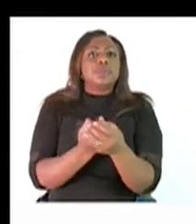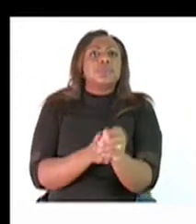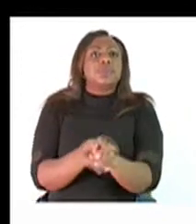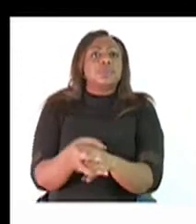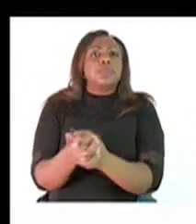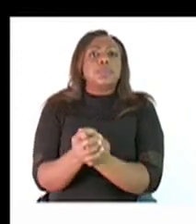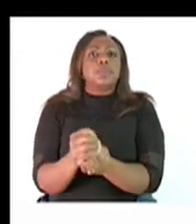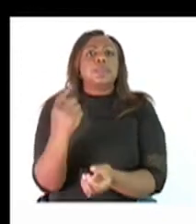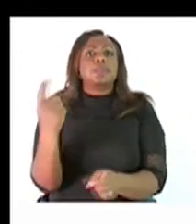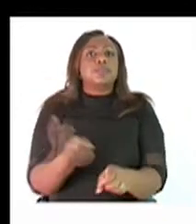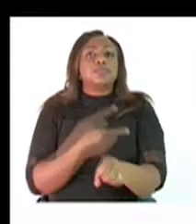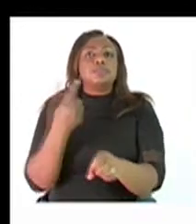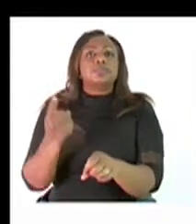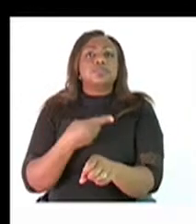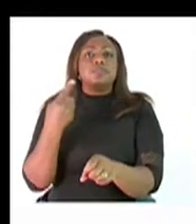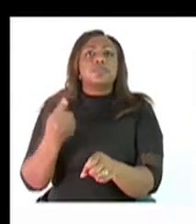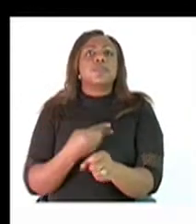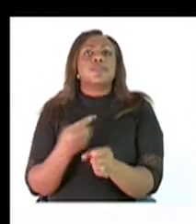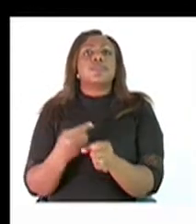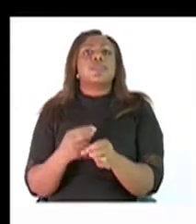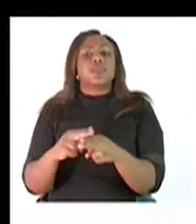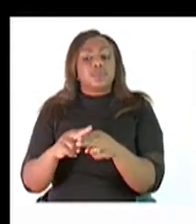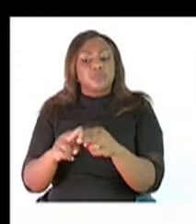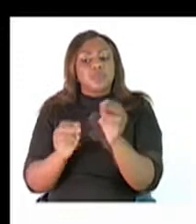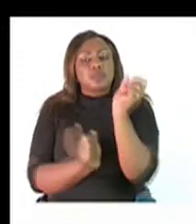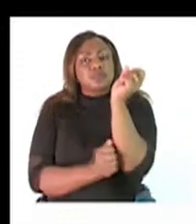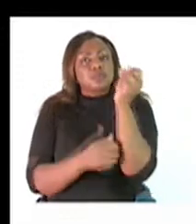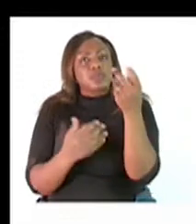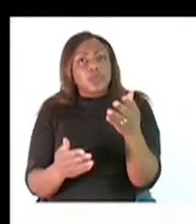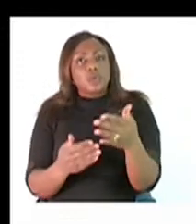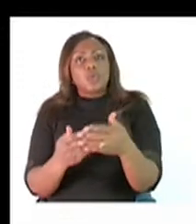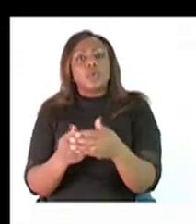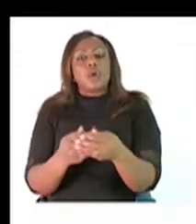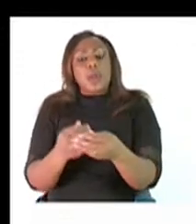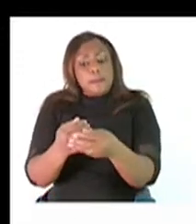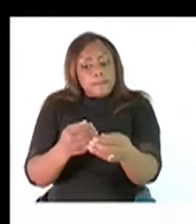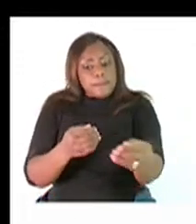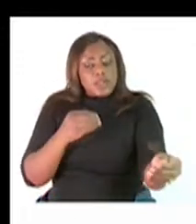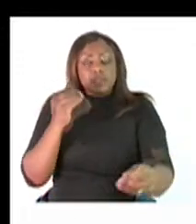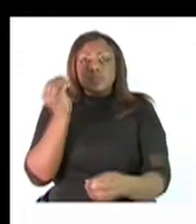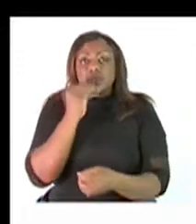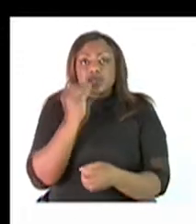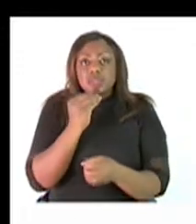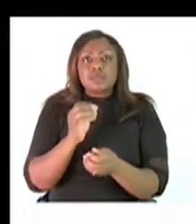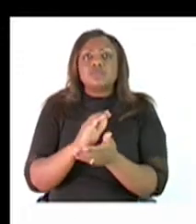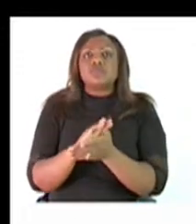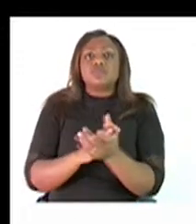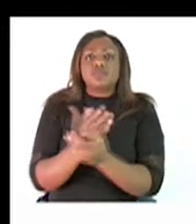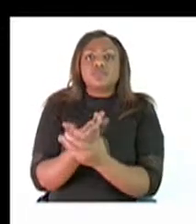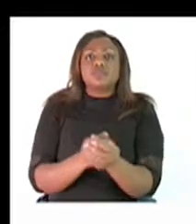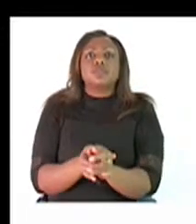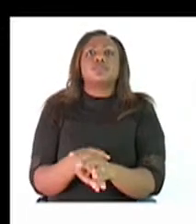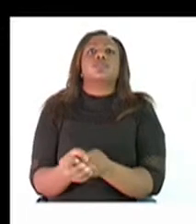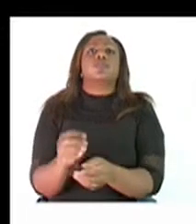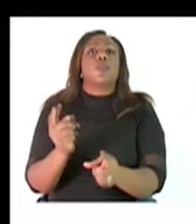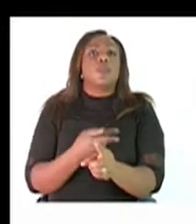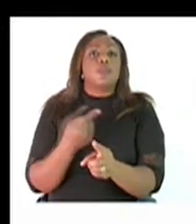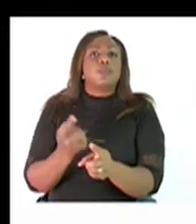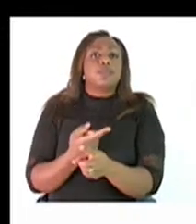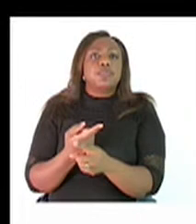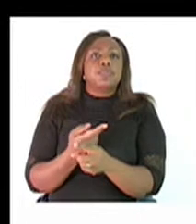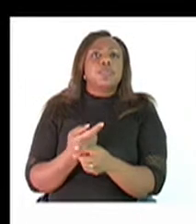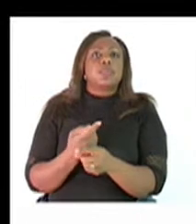after using the toilet or before you eat your food. You wash your body